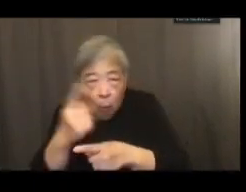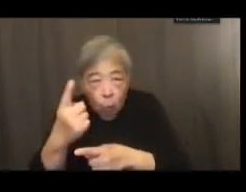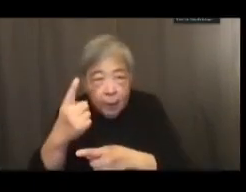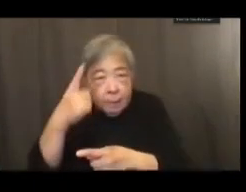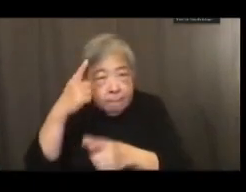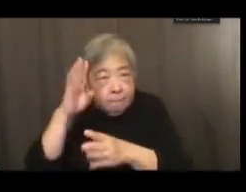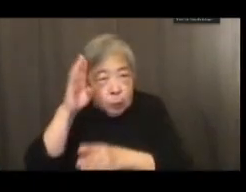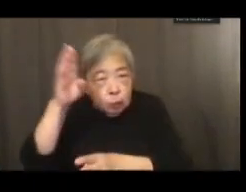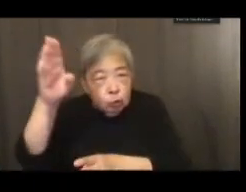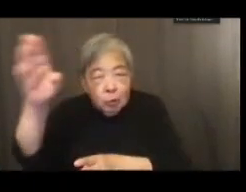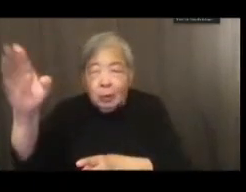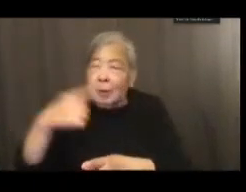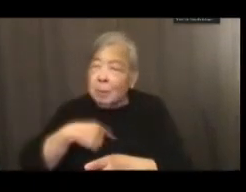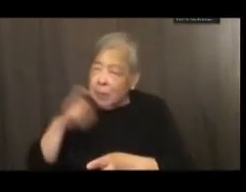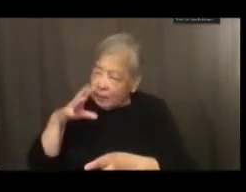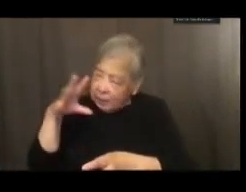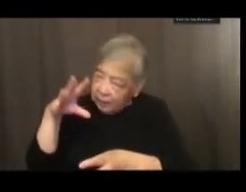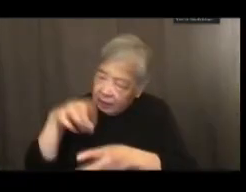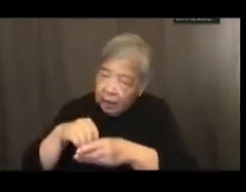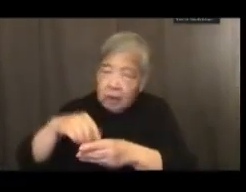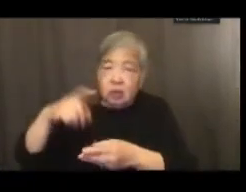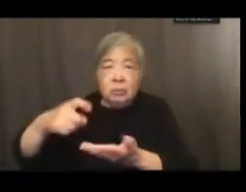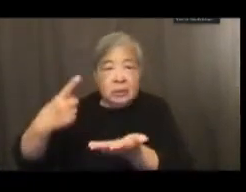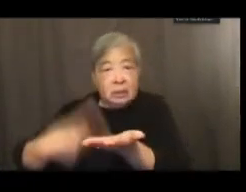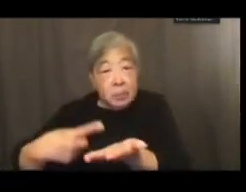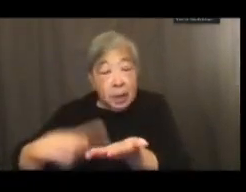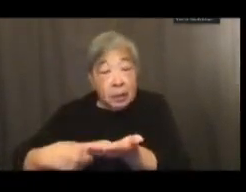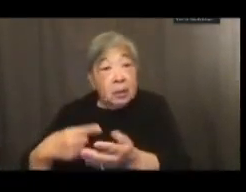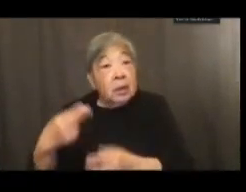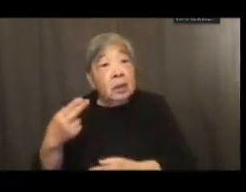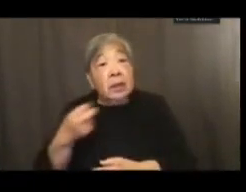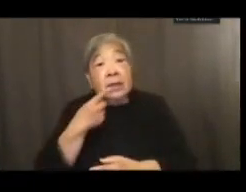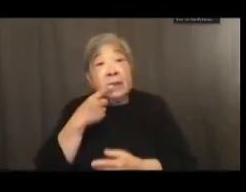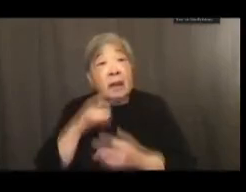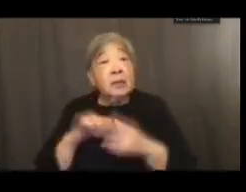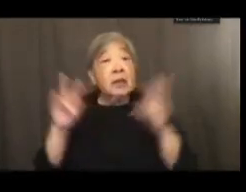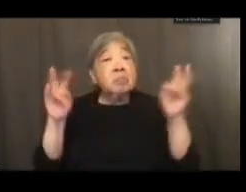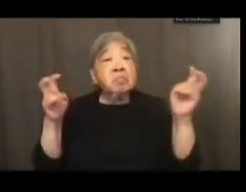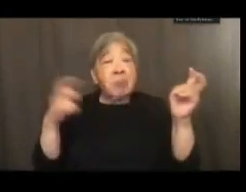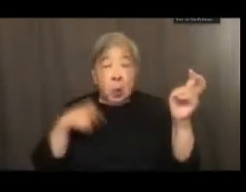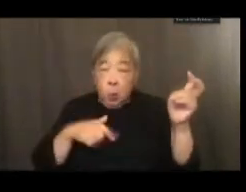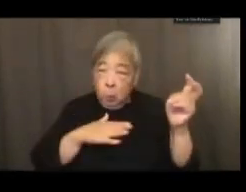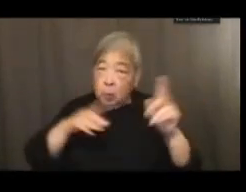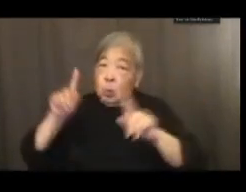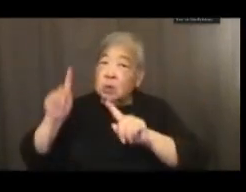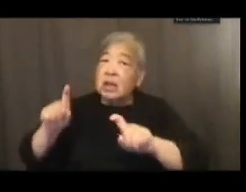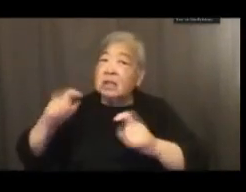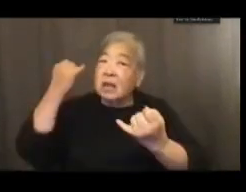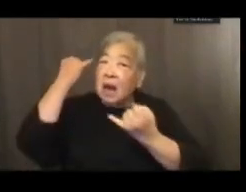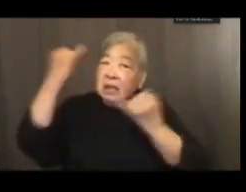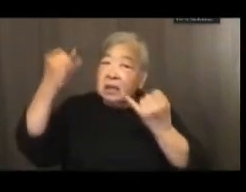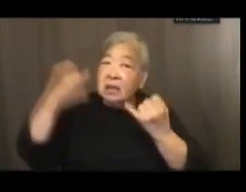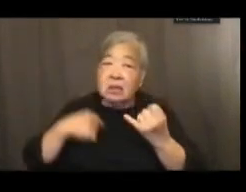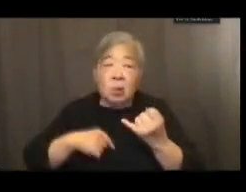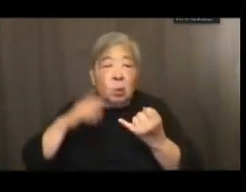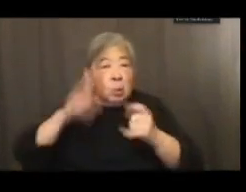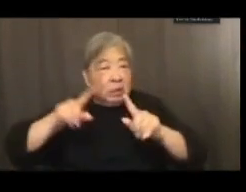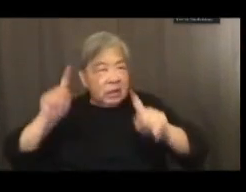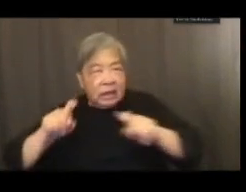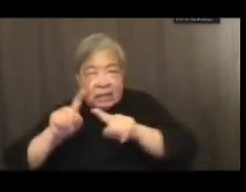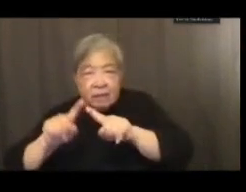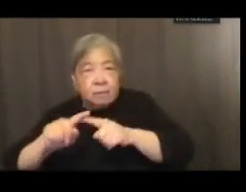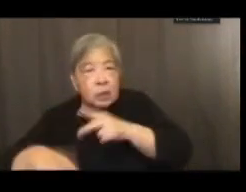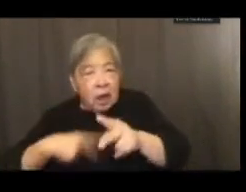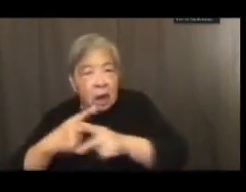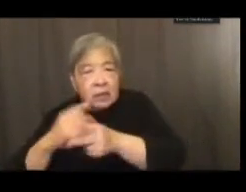and to debate. He promised, quote, we will be testing ideas, testing different kinds of collaborations,